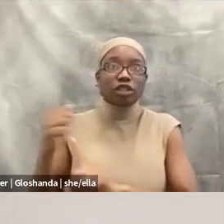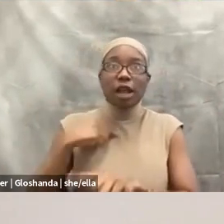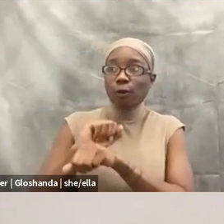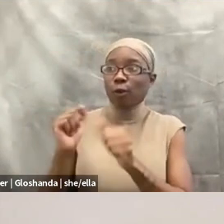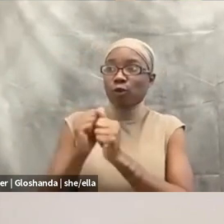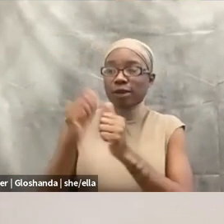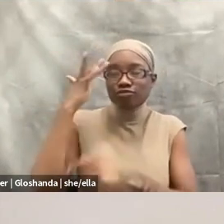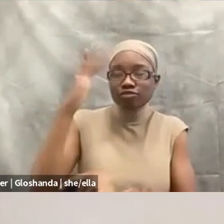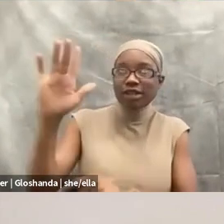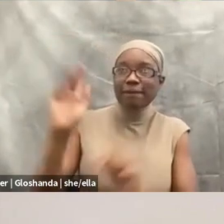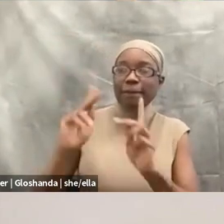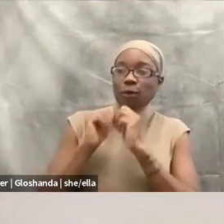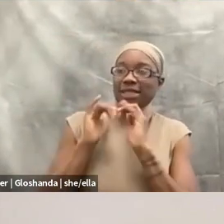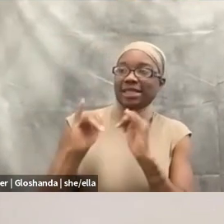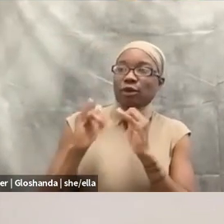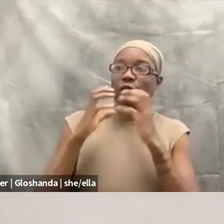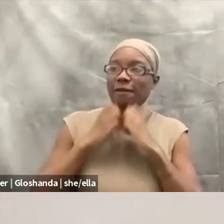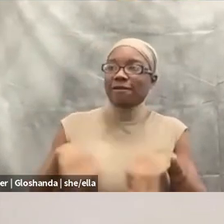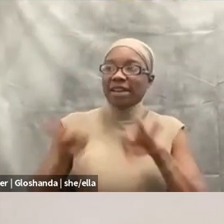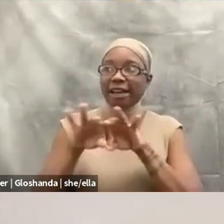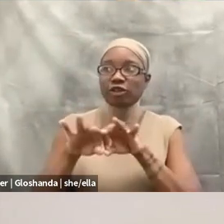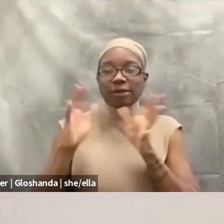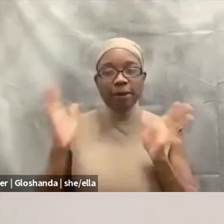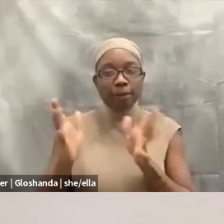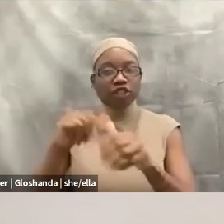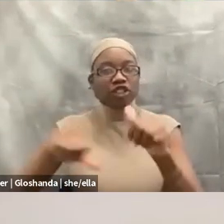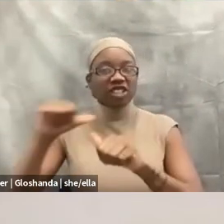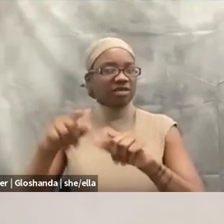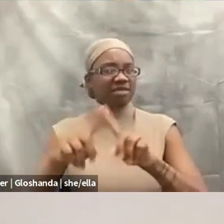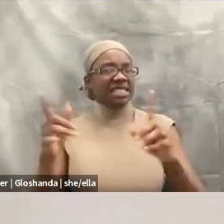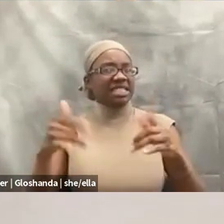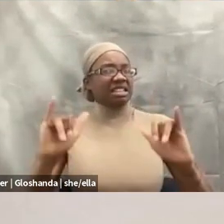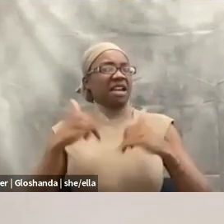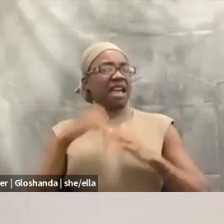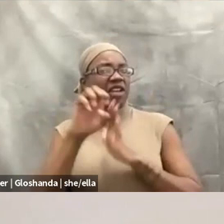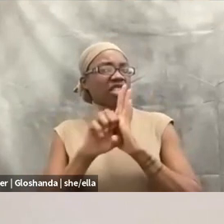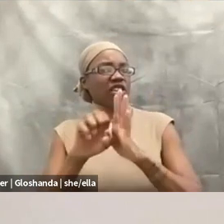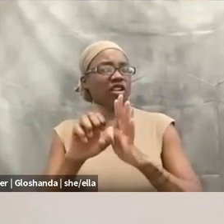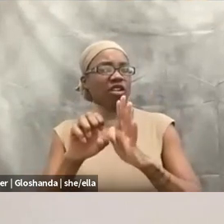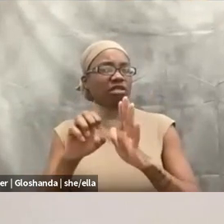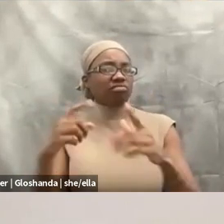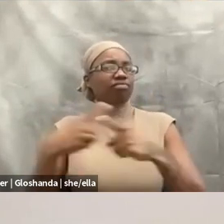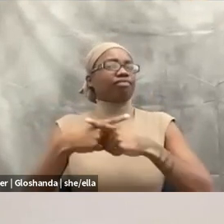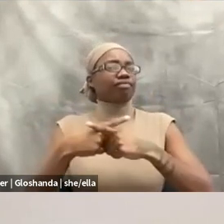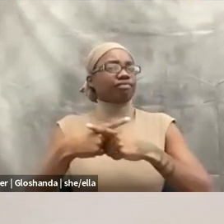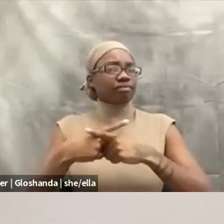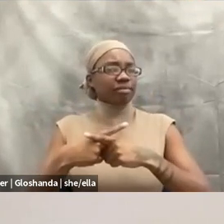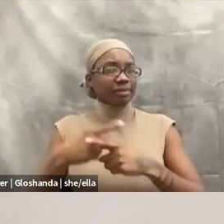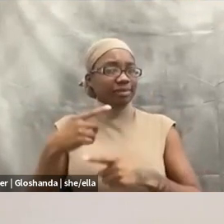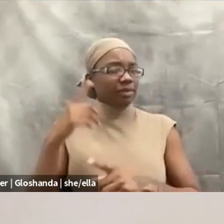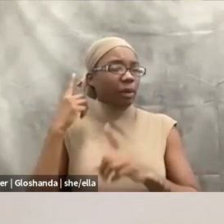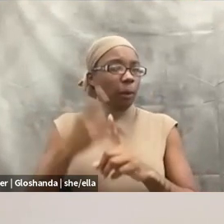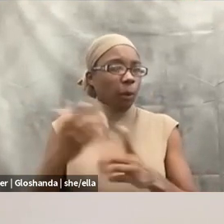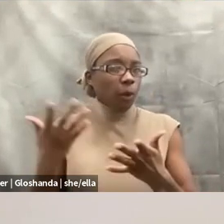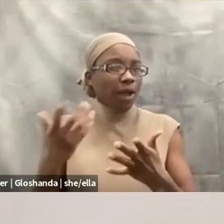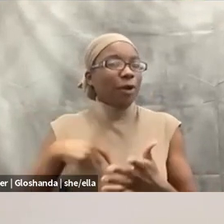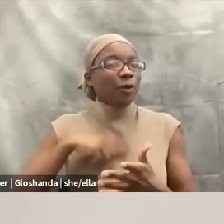who have similar values and we push each other, but I still have ethical dilemmas because the whole point is that we have to be asking these